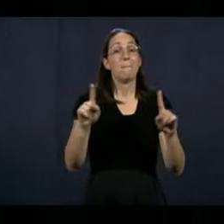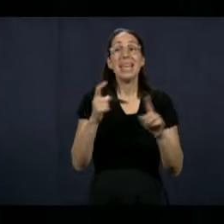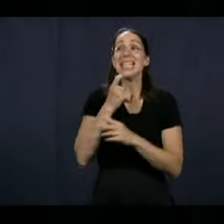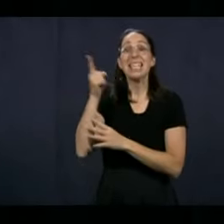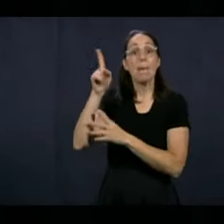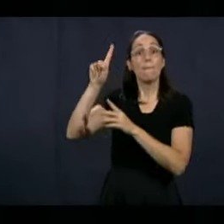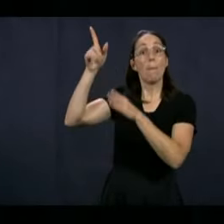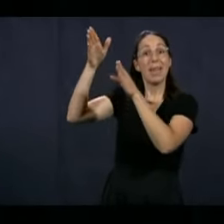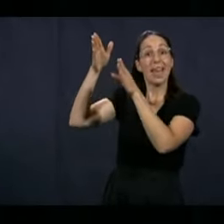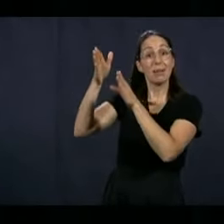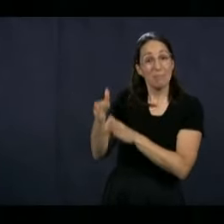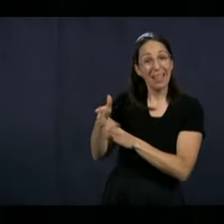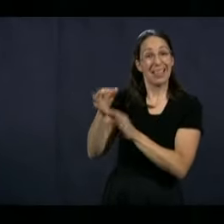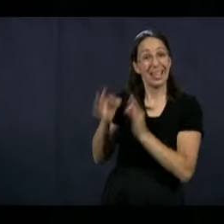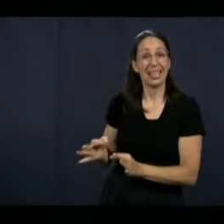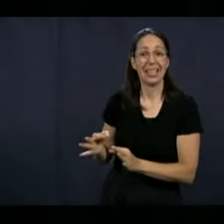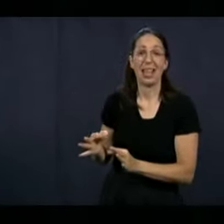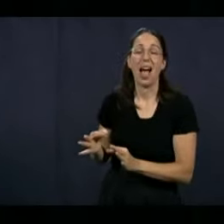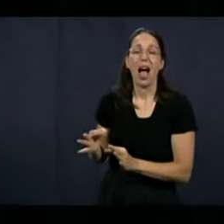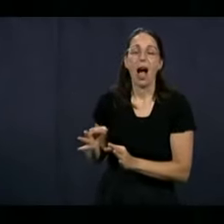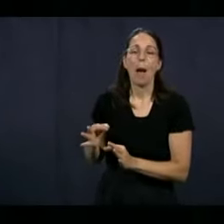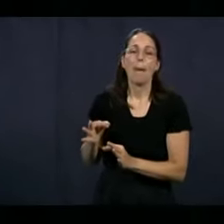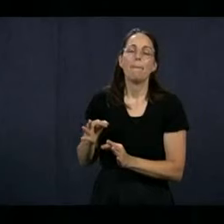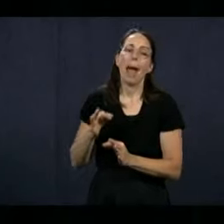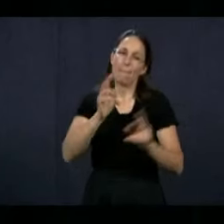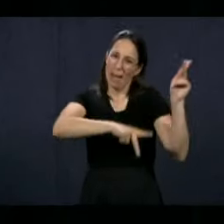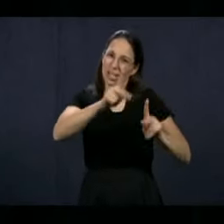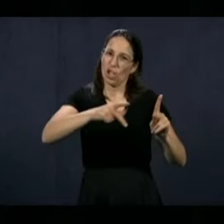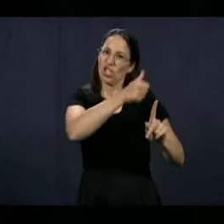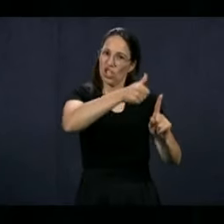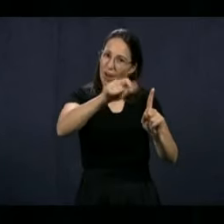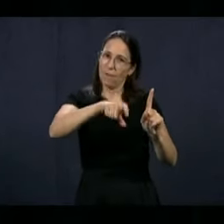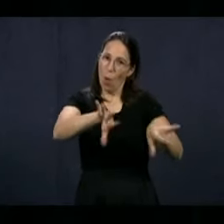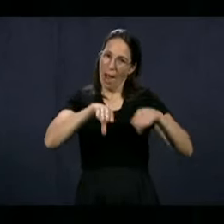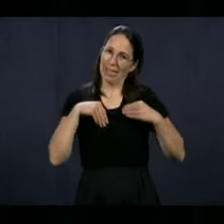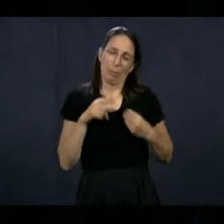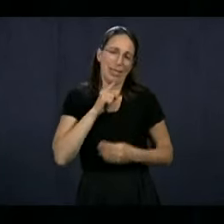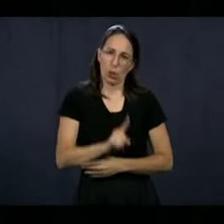are protected. But the starting point is people's consent. That's clear.